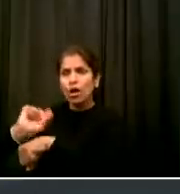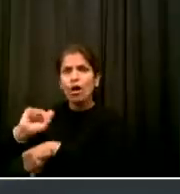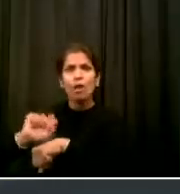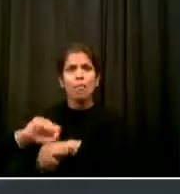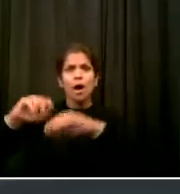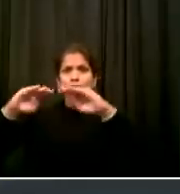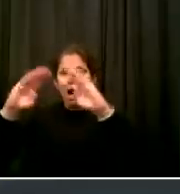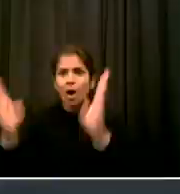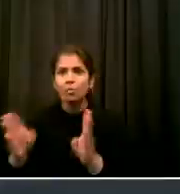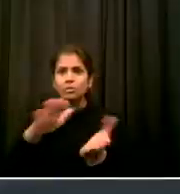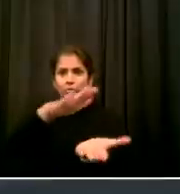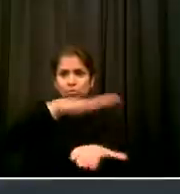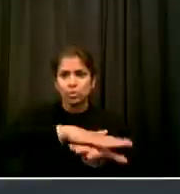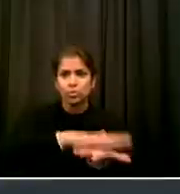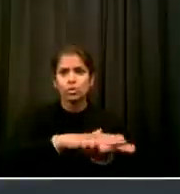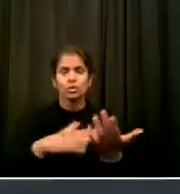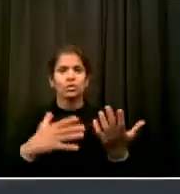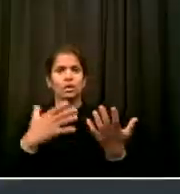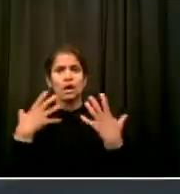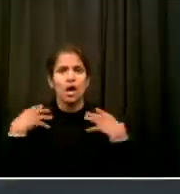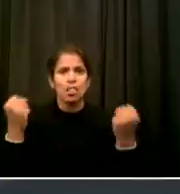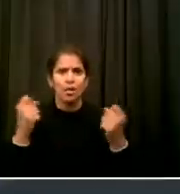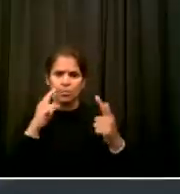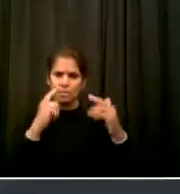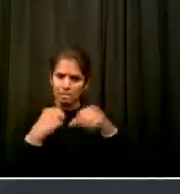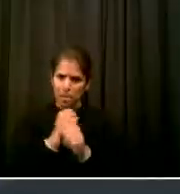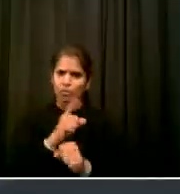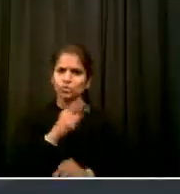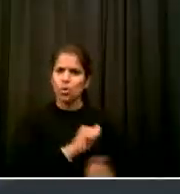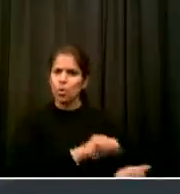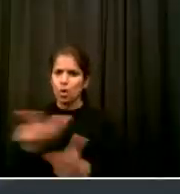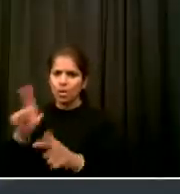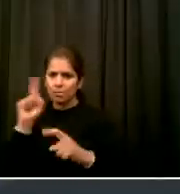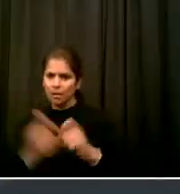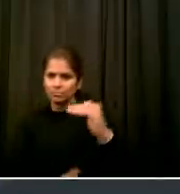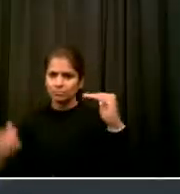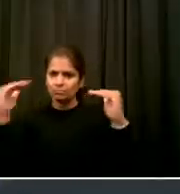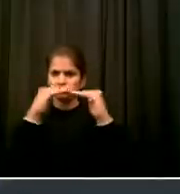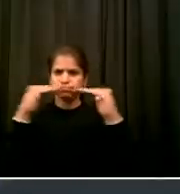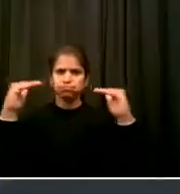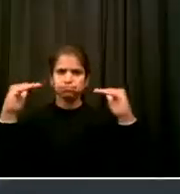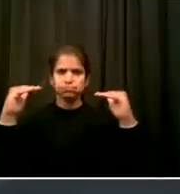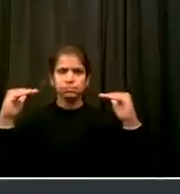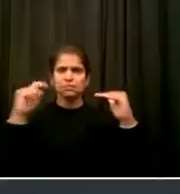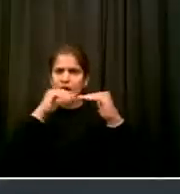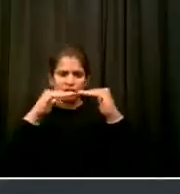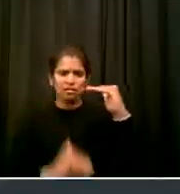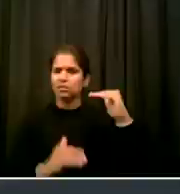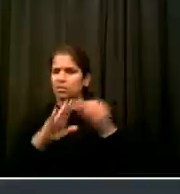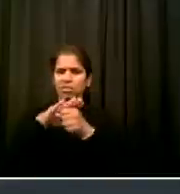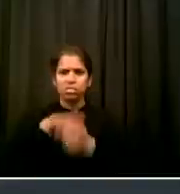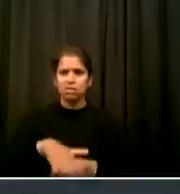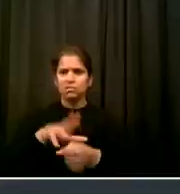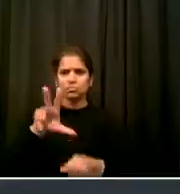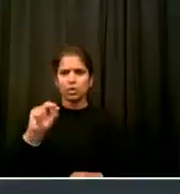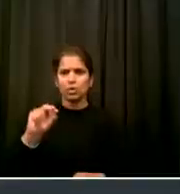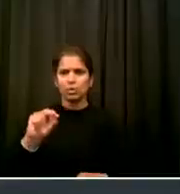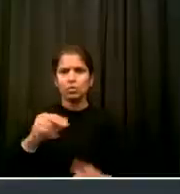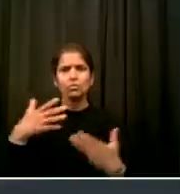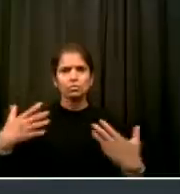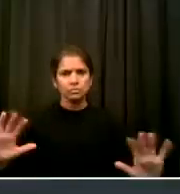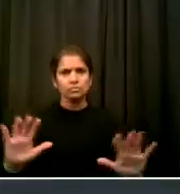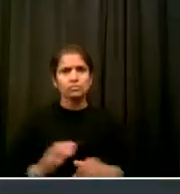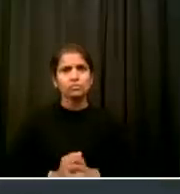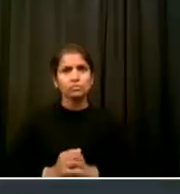white New Yorkers That reality needs to be understood beyond communities of color That